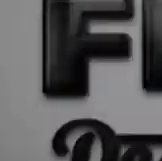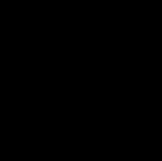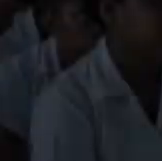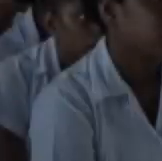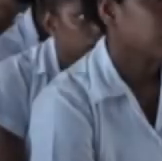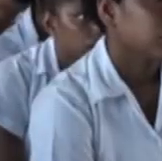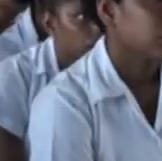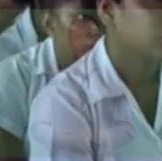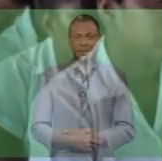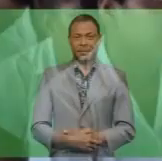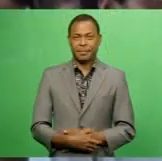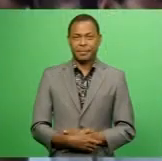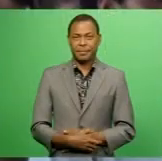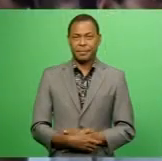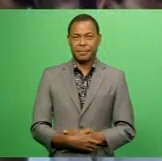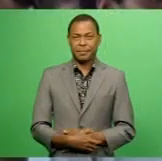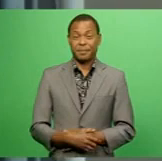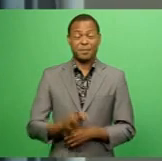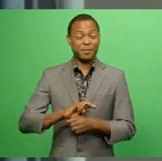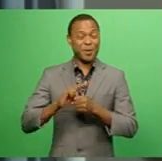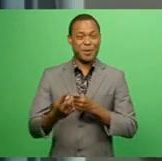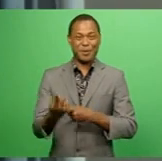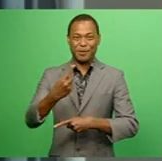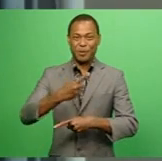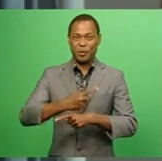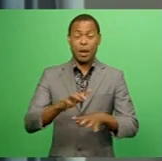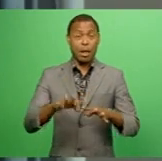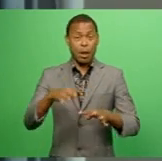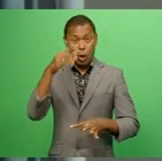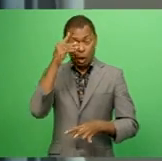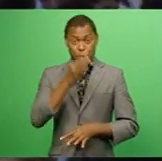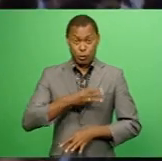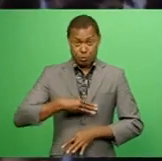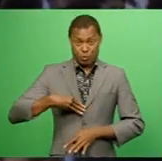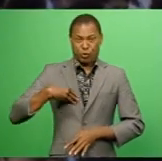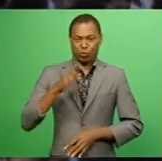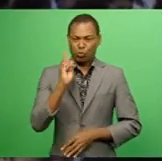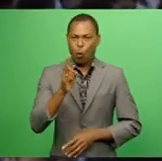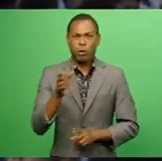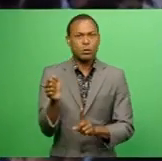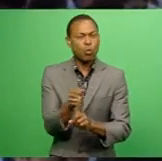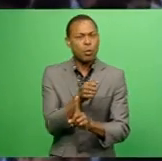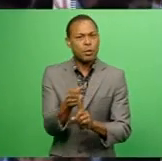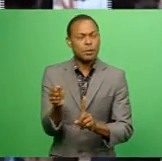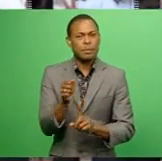2, Desh ki Dhan. In the news tonight, Education Ministry warns bullies.